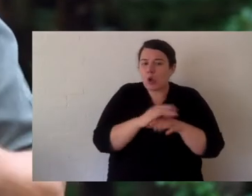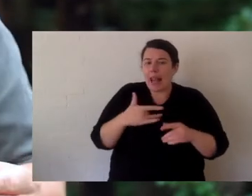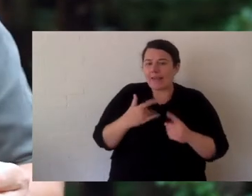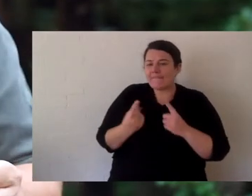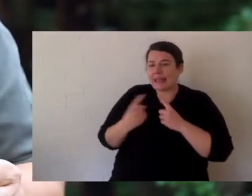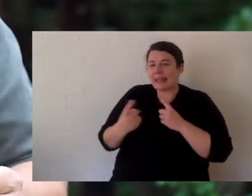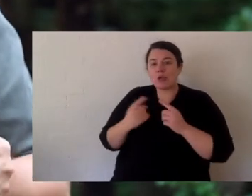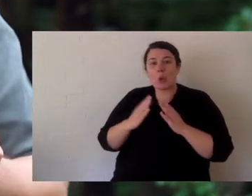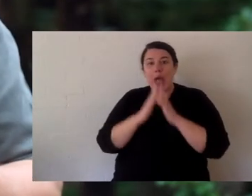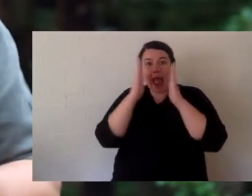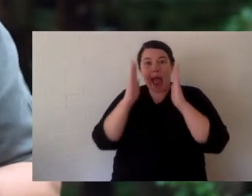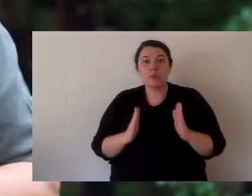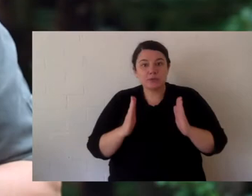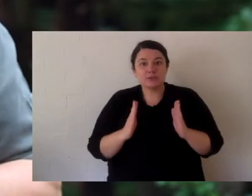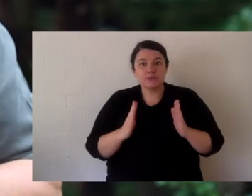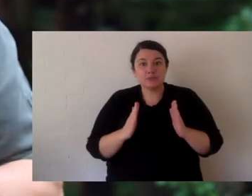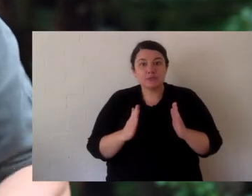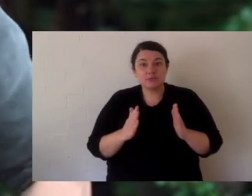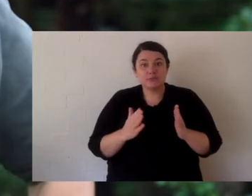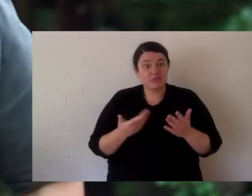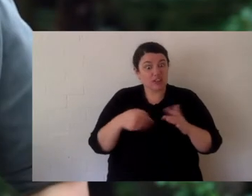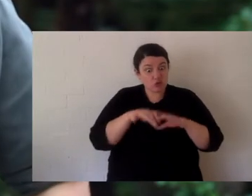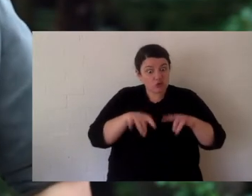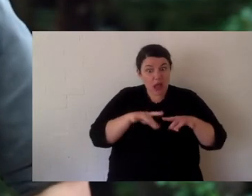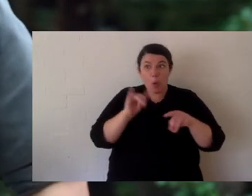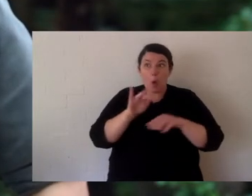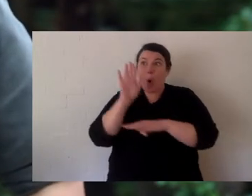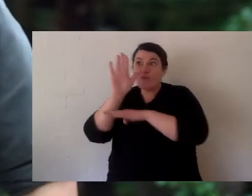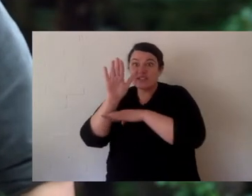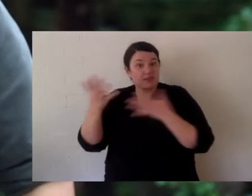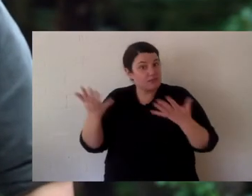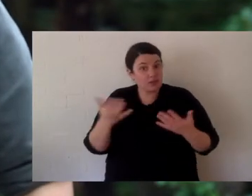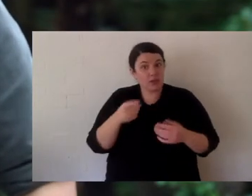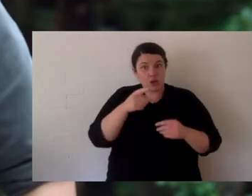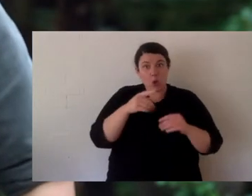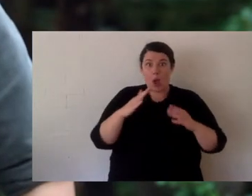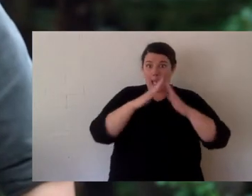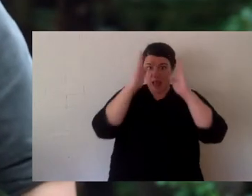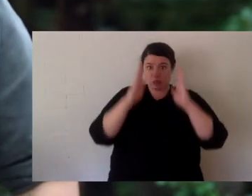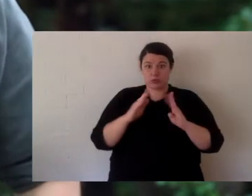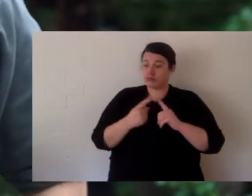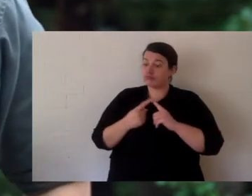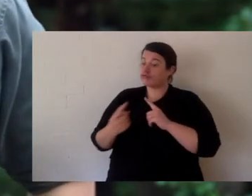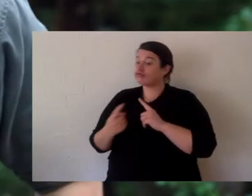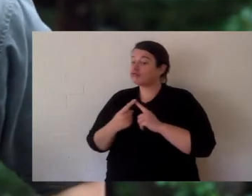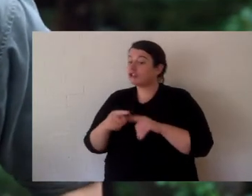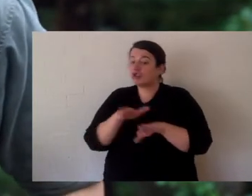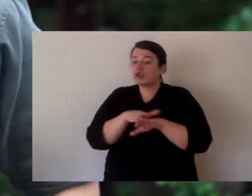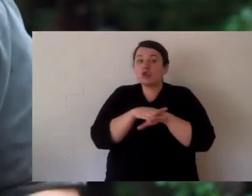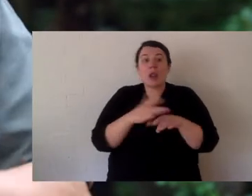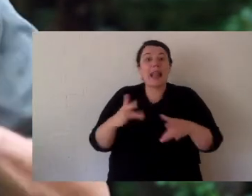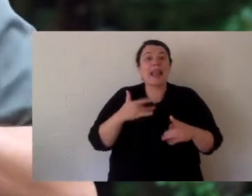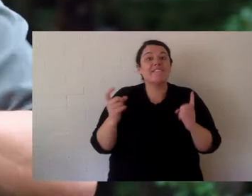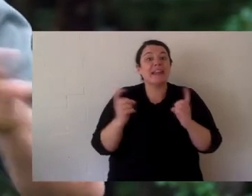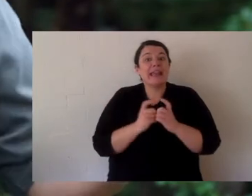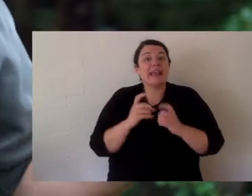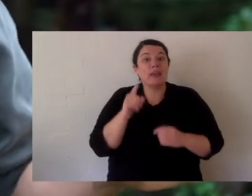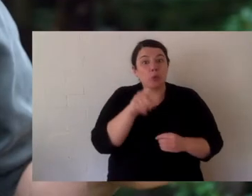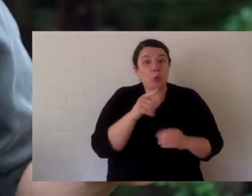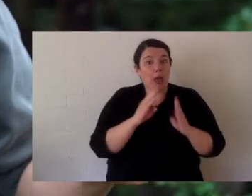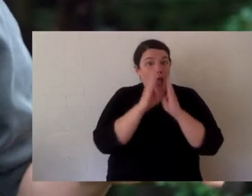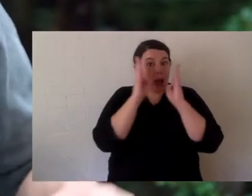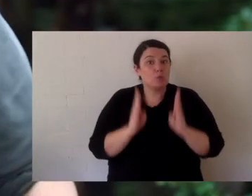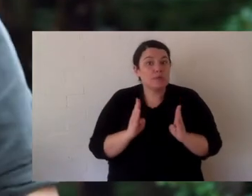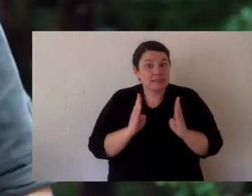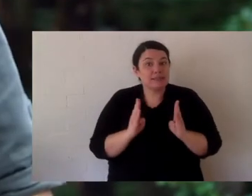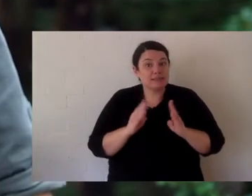I want you to do, I want you to find the turtle that lives closest to you. I don't even care if you're in Australia, anywhere in the world.